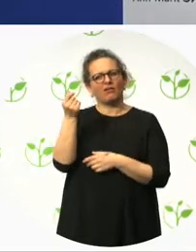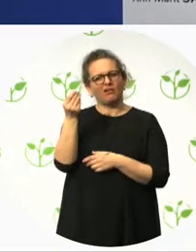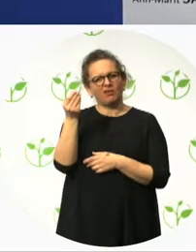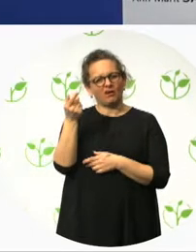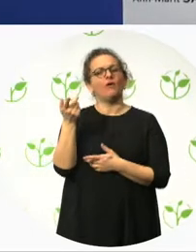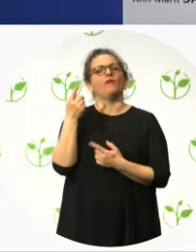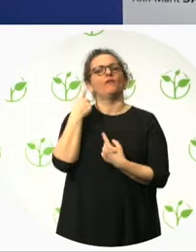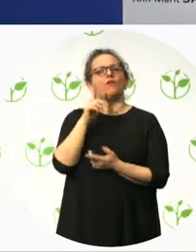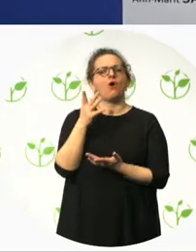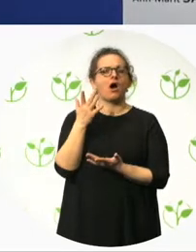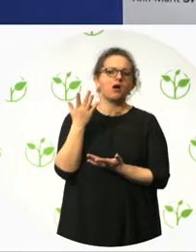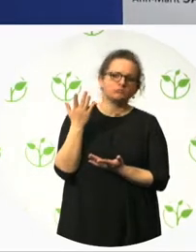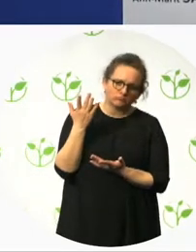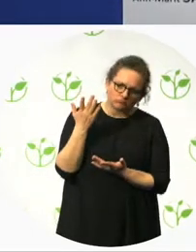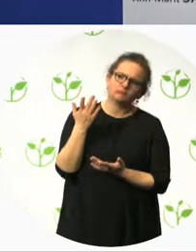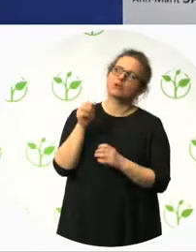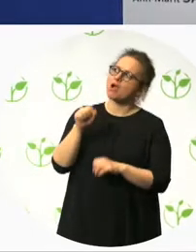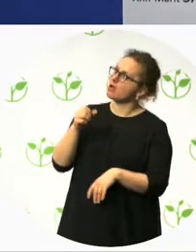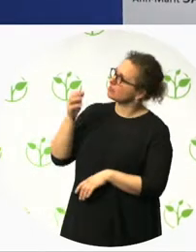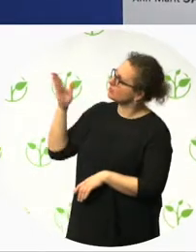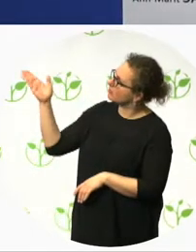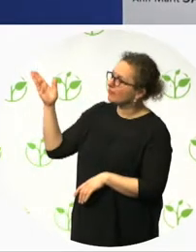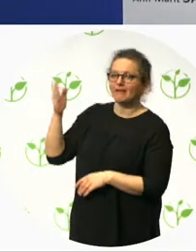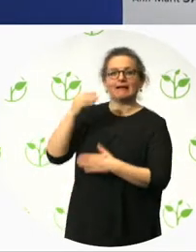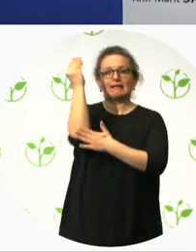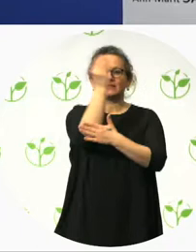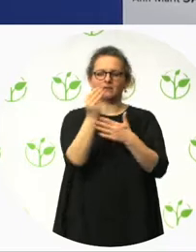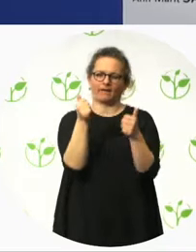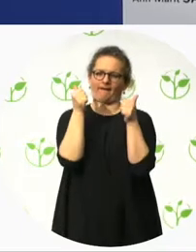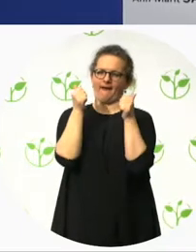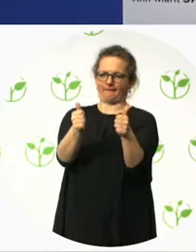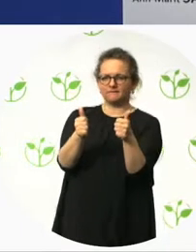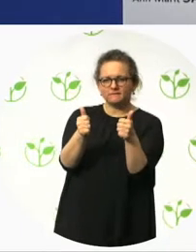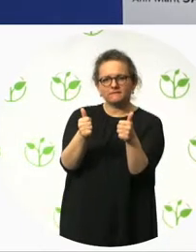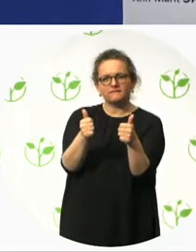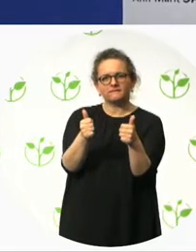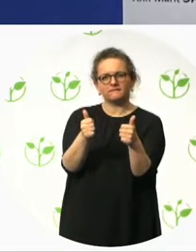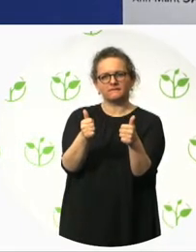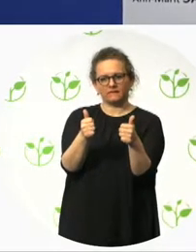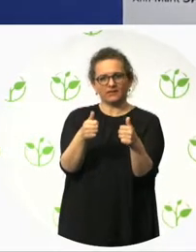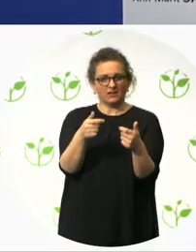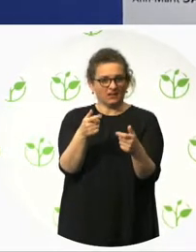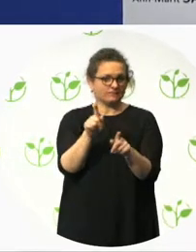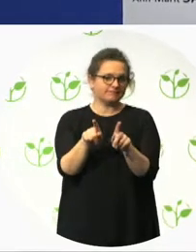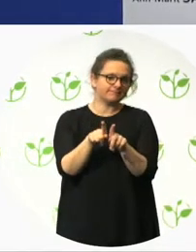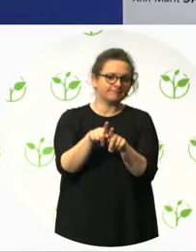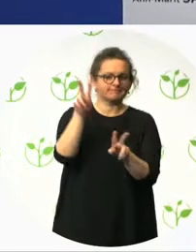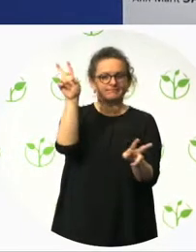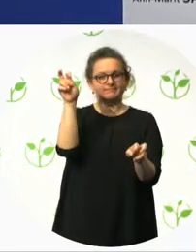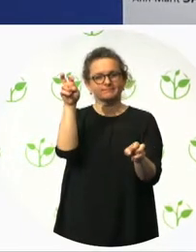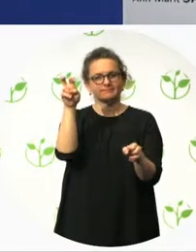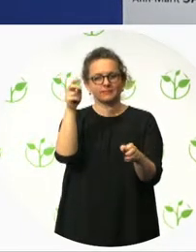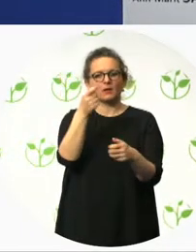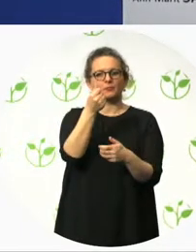what you get as your standard, which is known as a flat pack, the previous example. Again, the seven principles, which I think